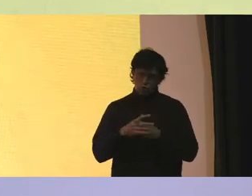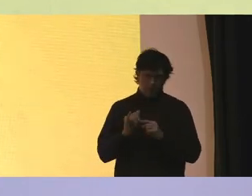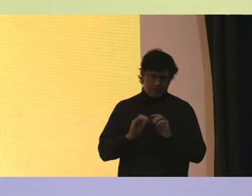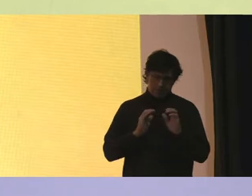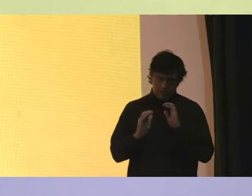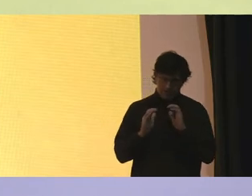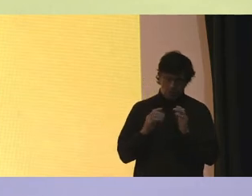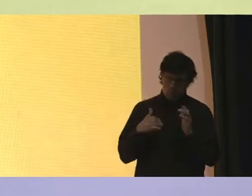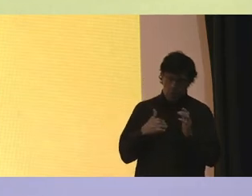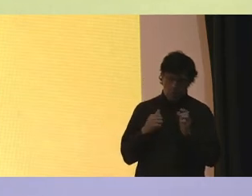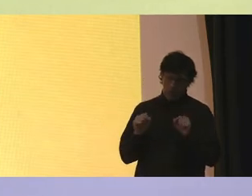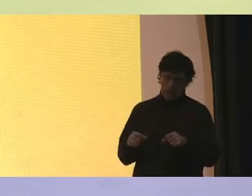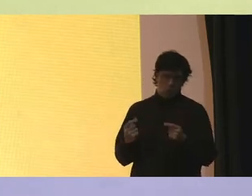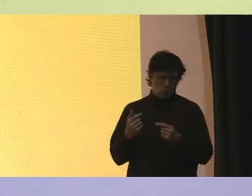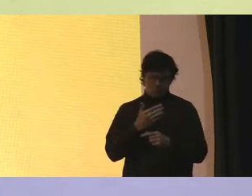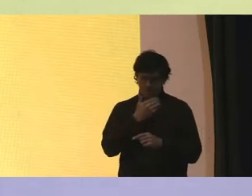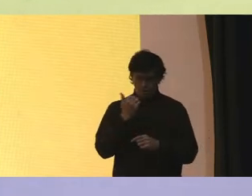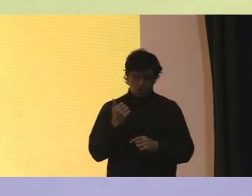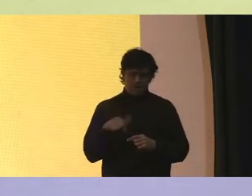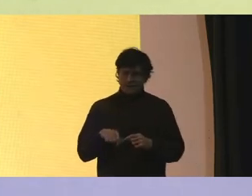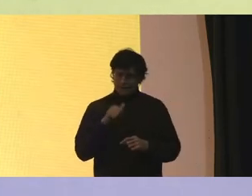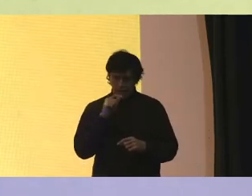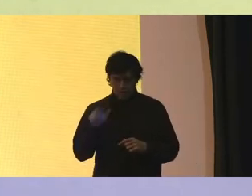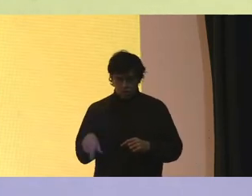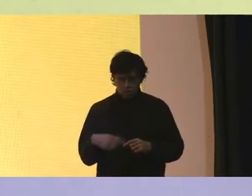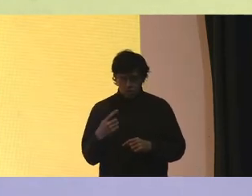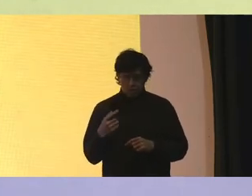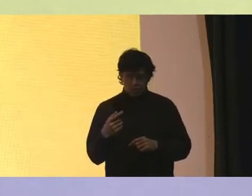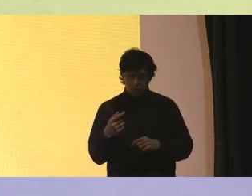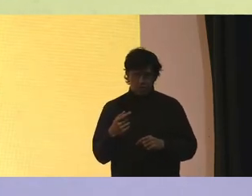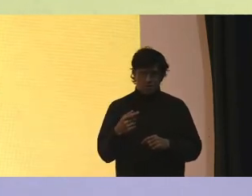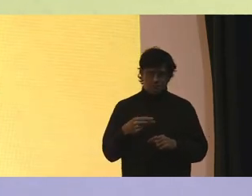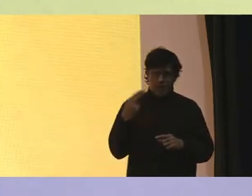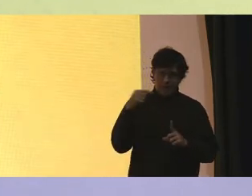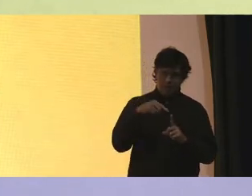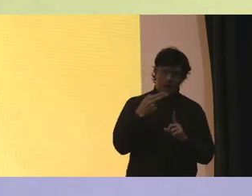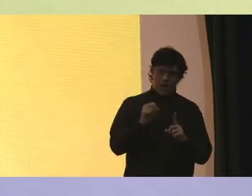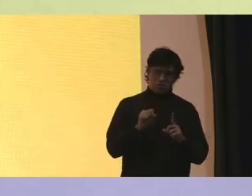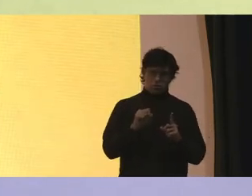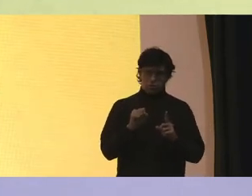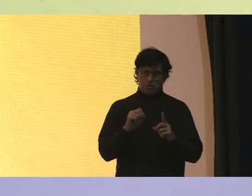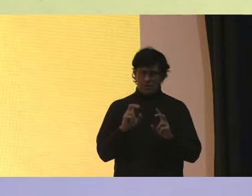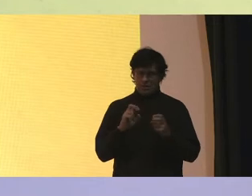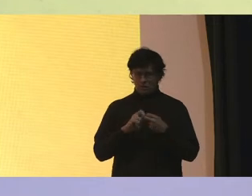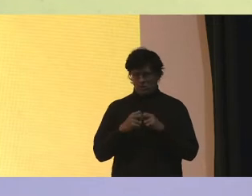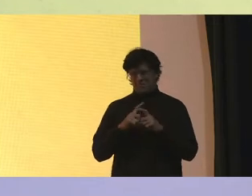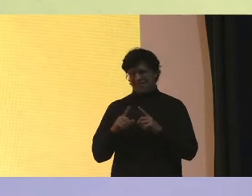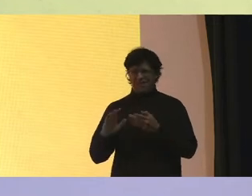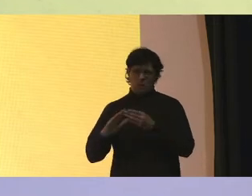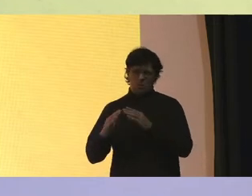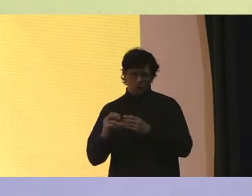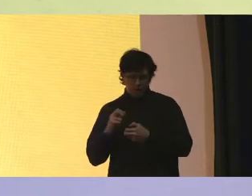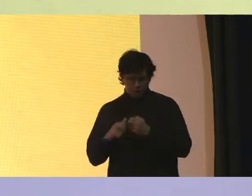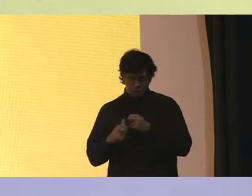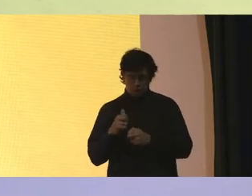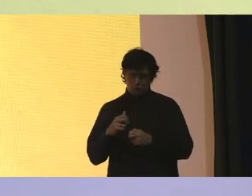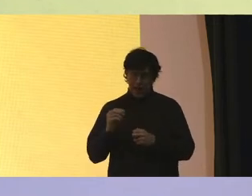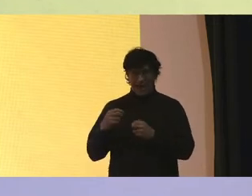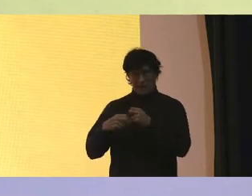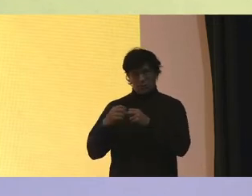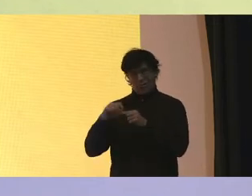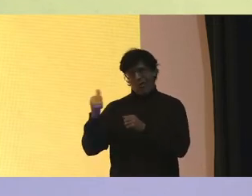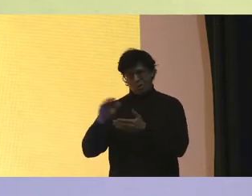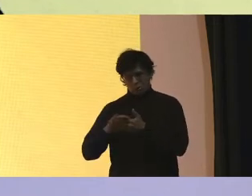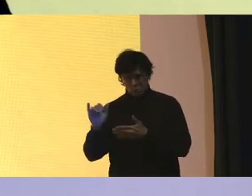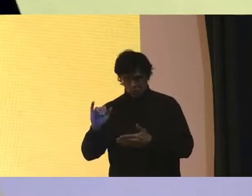of what we can do better Because this is not just a high point issue It's a community issue and this issue is in other schools So